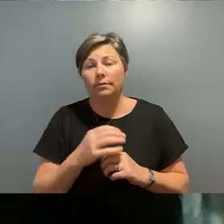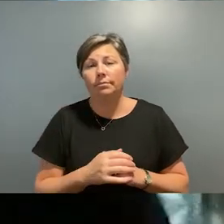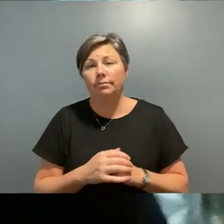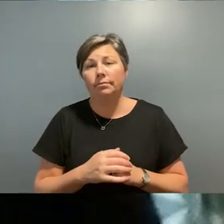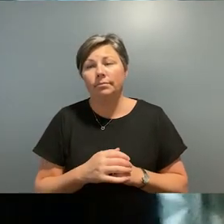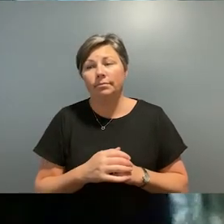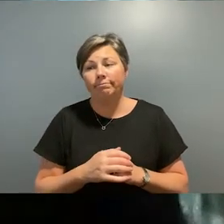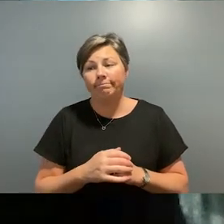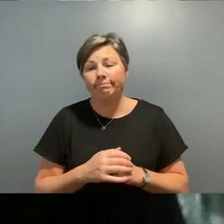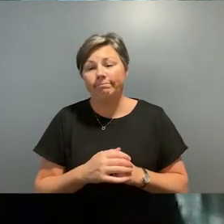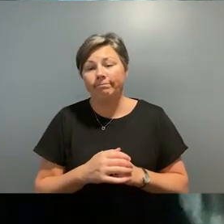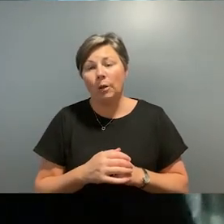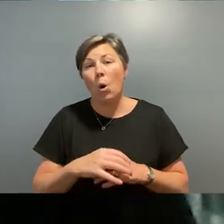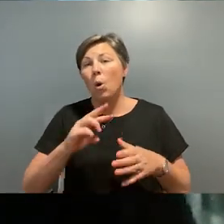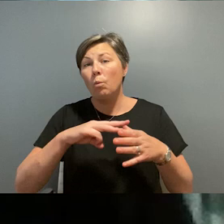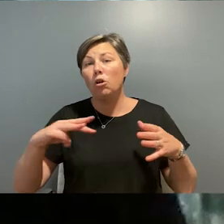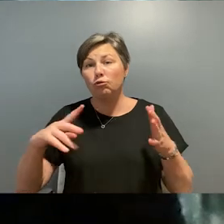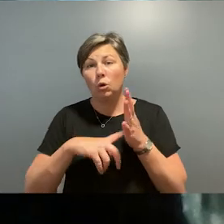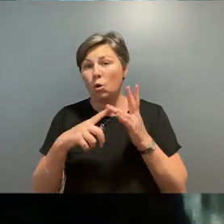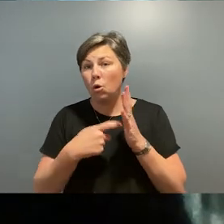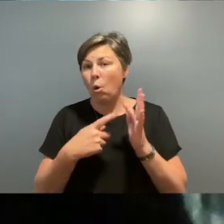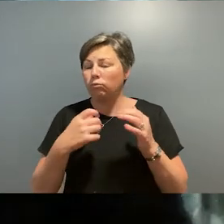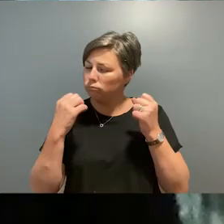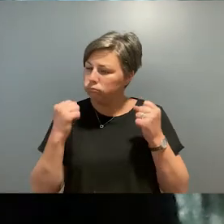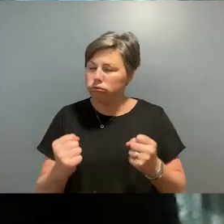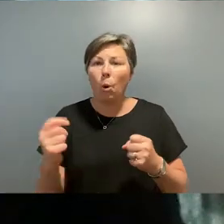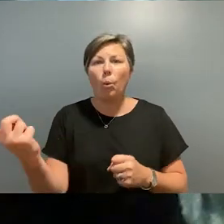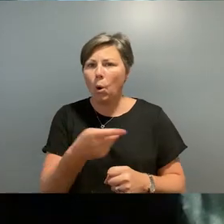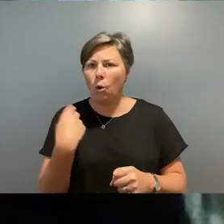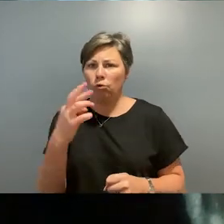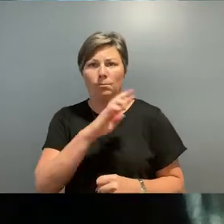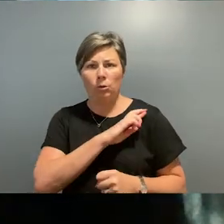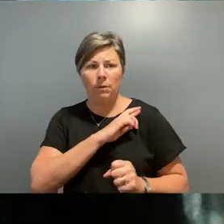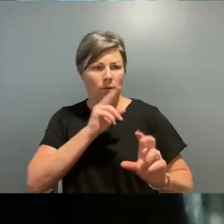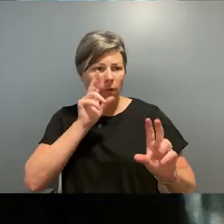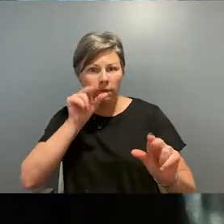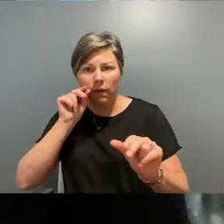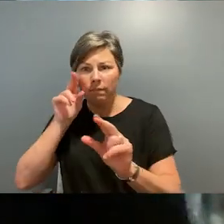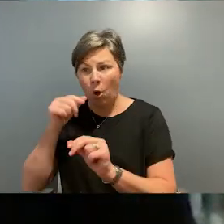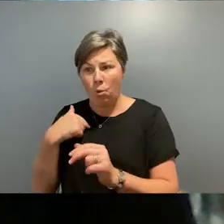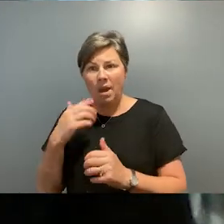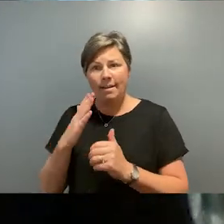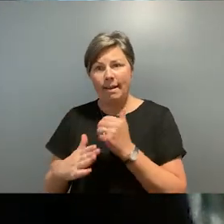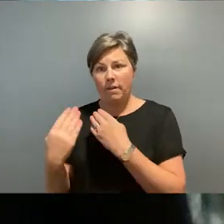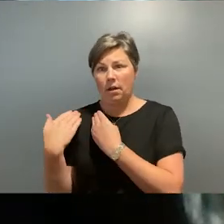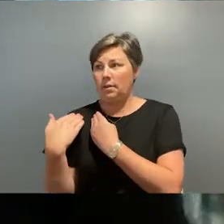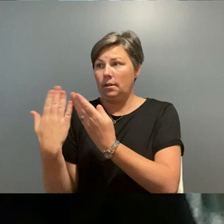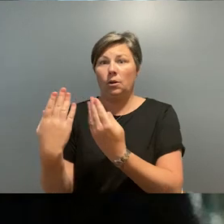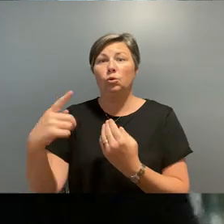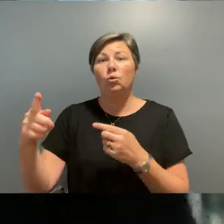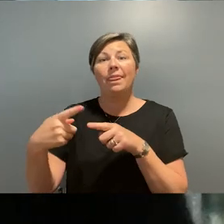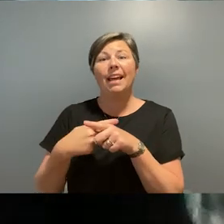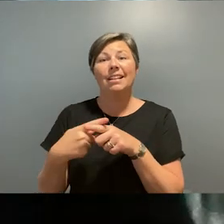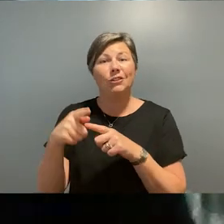community around us. That's a very strong part of Wurundjeri law. And it's a responsibility we never handed over to the English. And I would like to